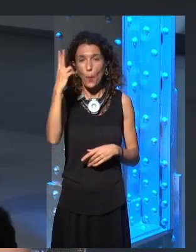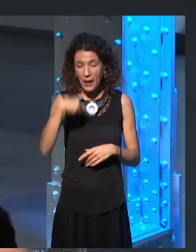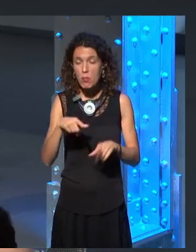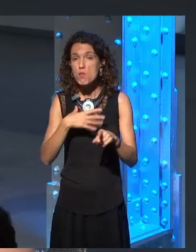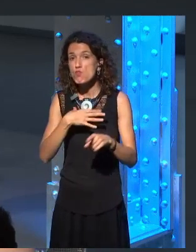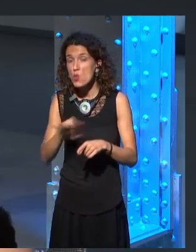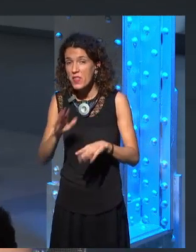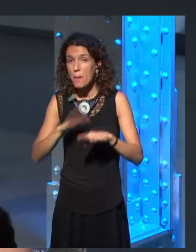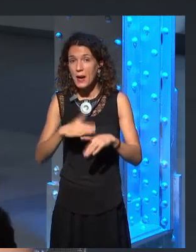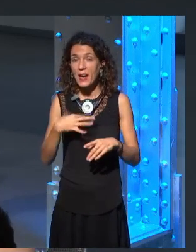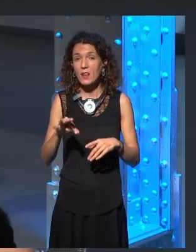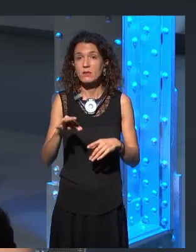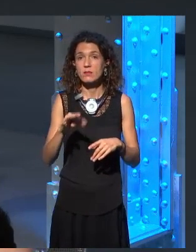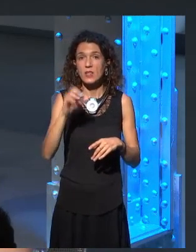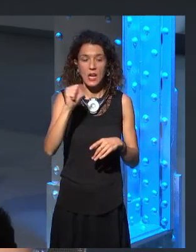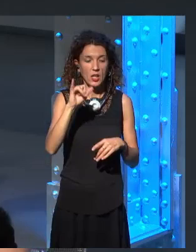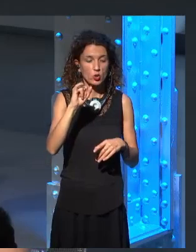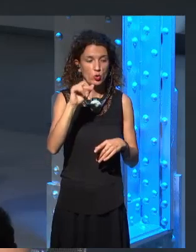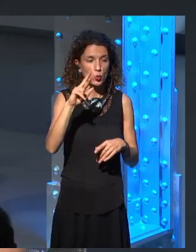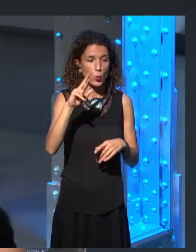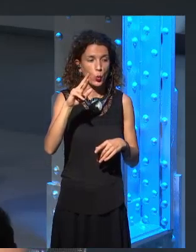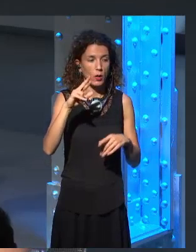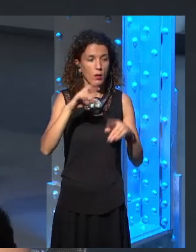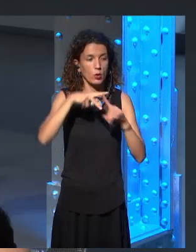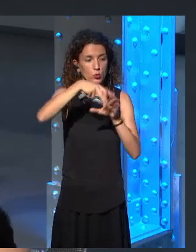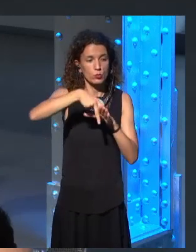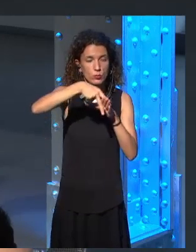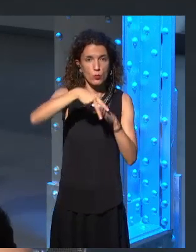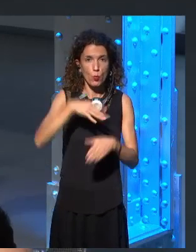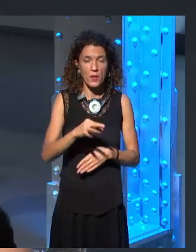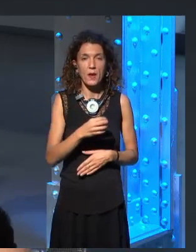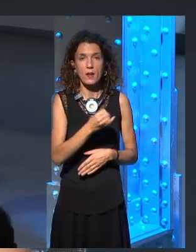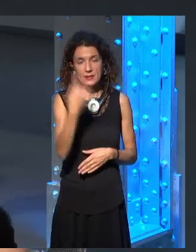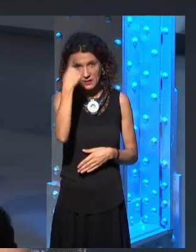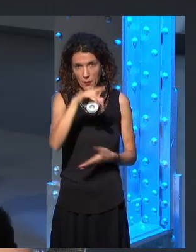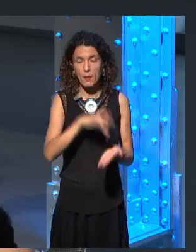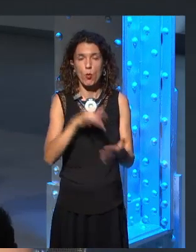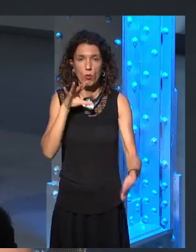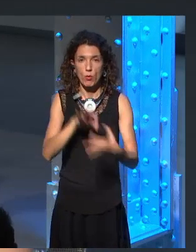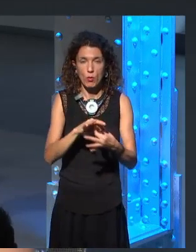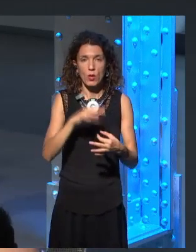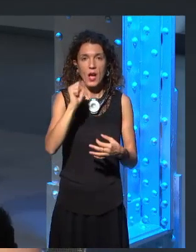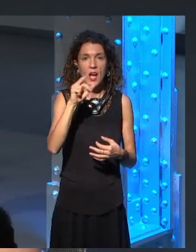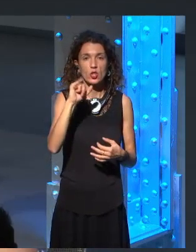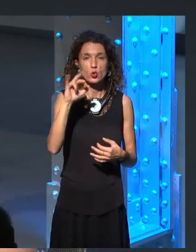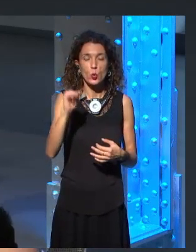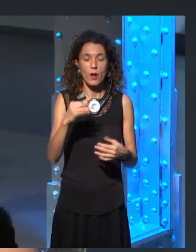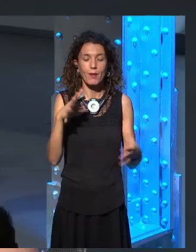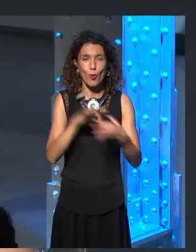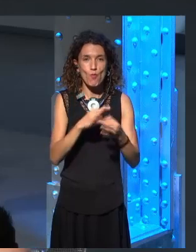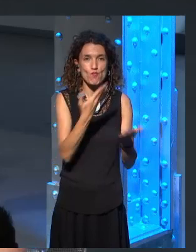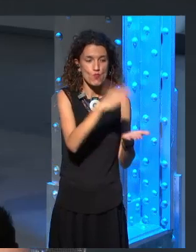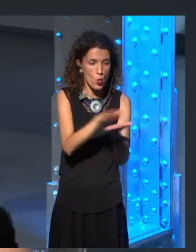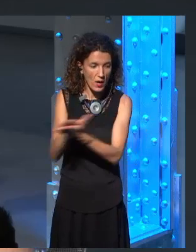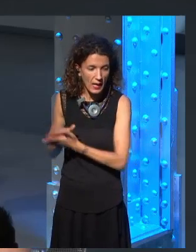Azor Ahai reborn? I mean, he comes out of the place of the dead, the crypts, uh, back into the living. Um,